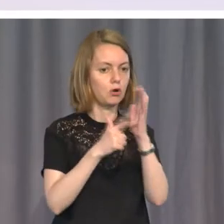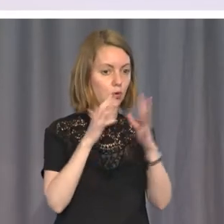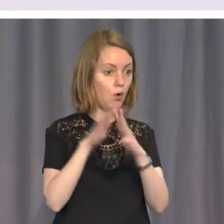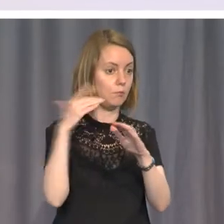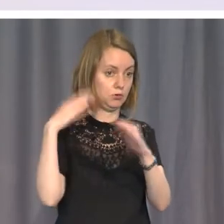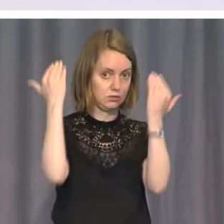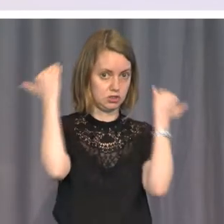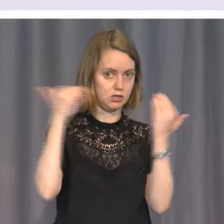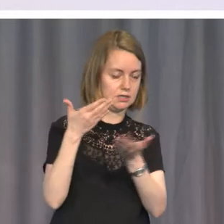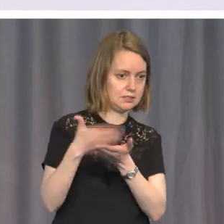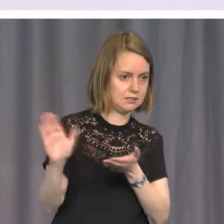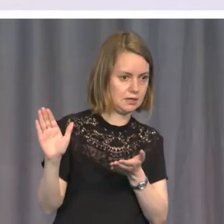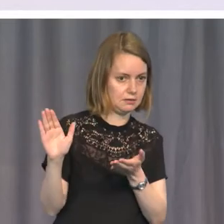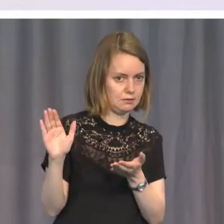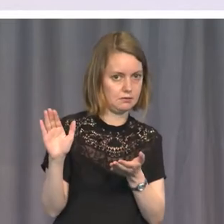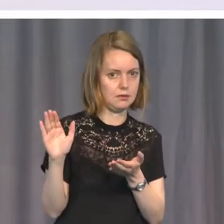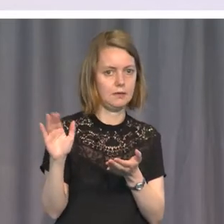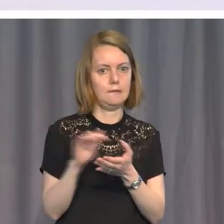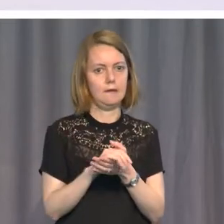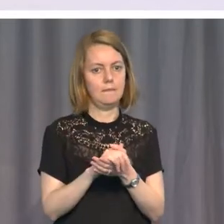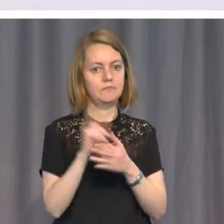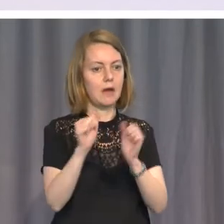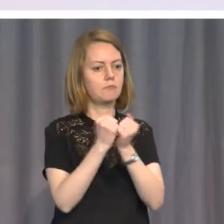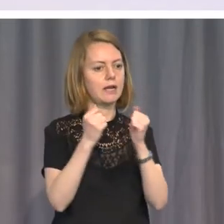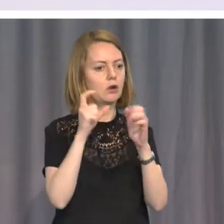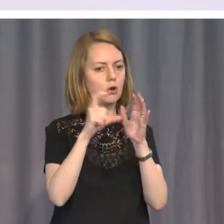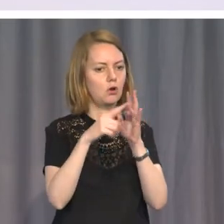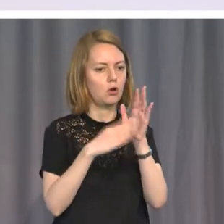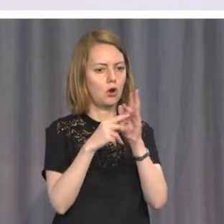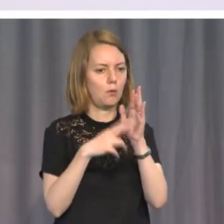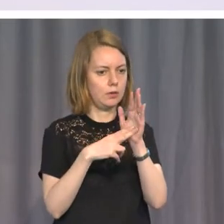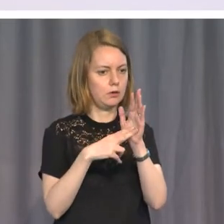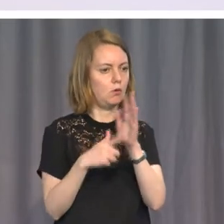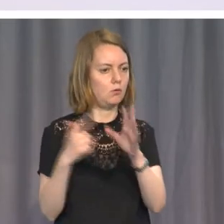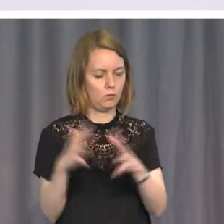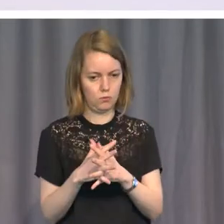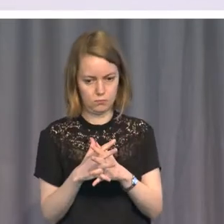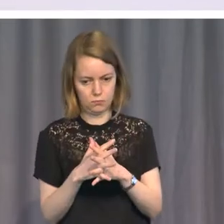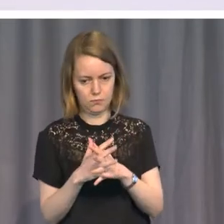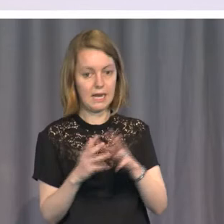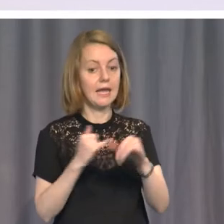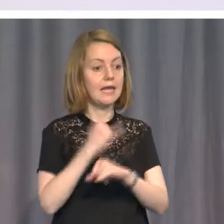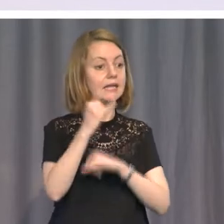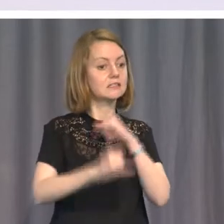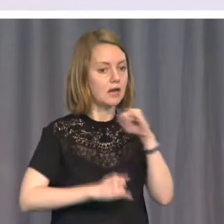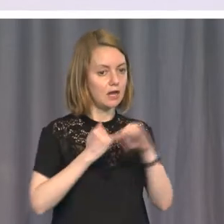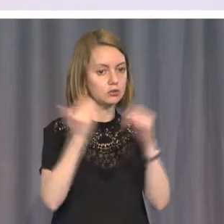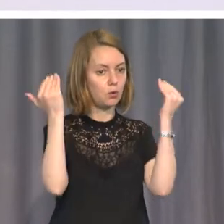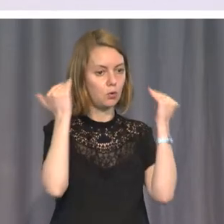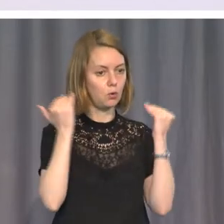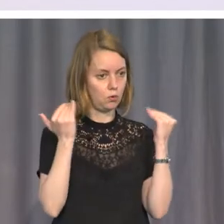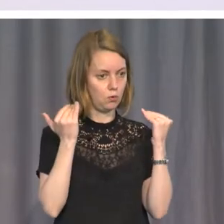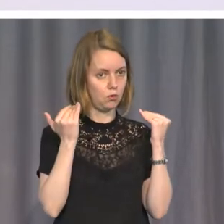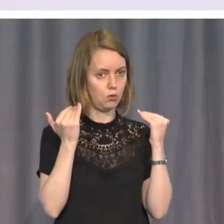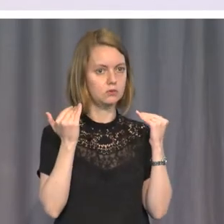one of the Commonwealth's most basic principles. The International Court of Justice appointed a distinguished inquiry which came